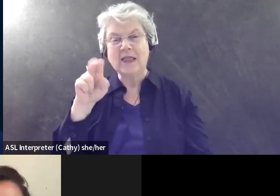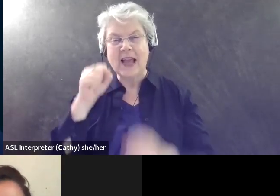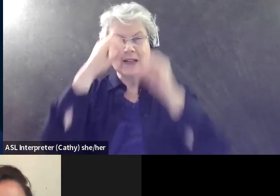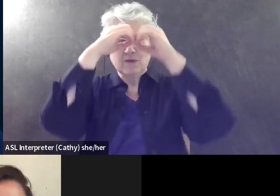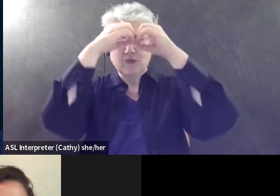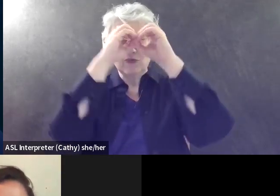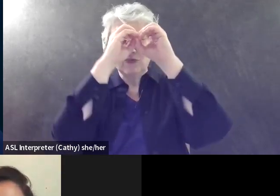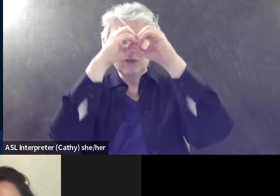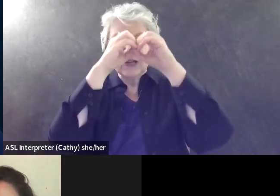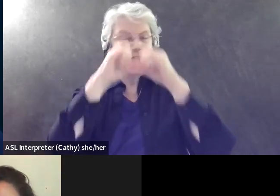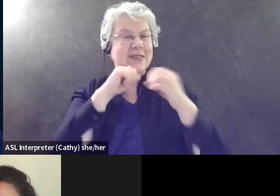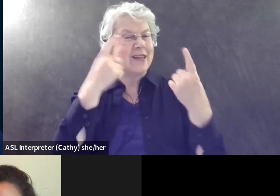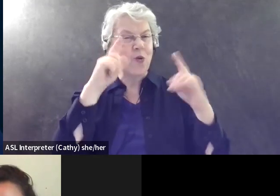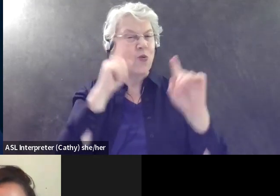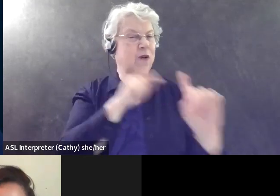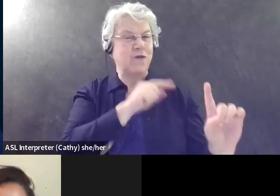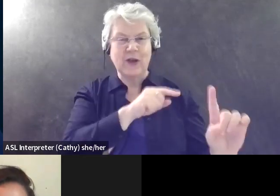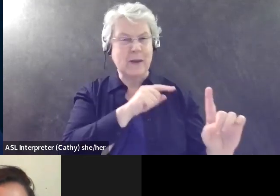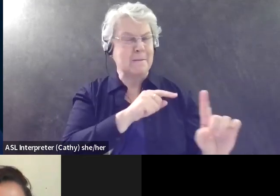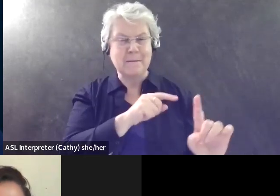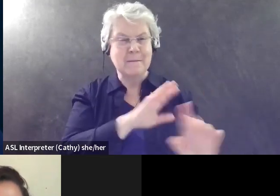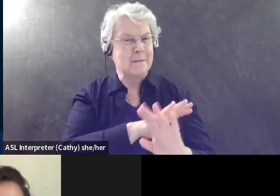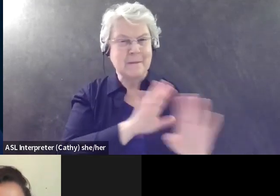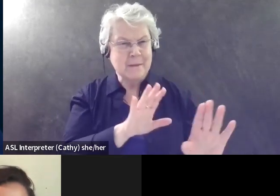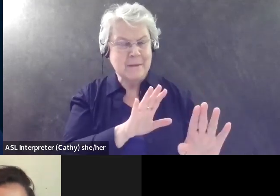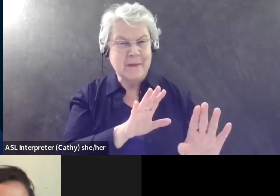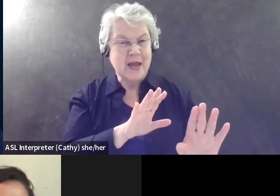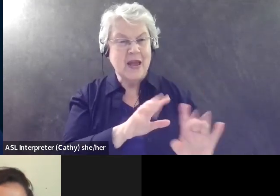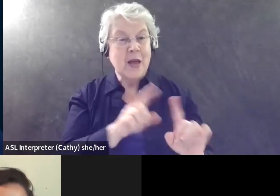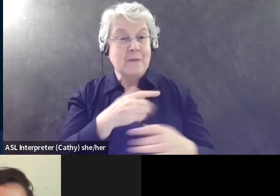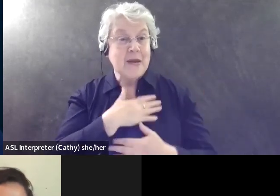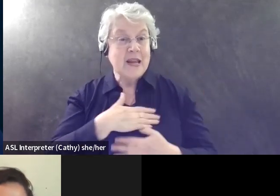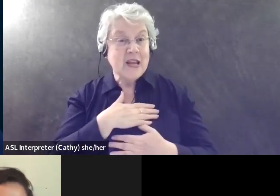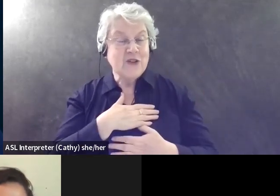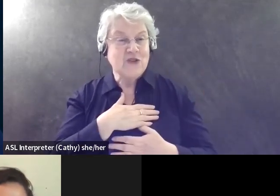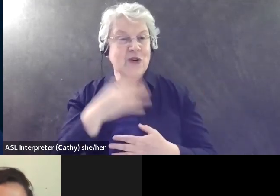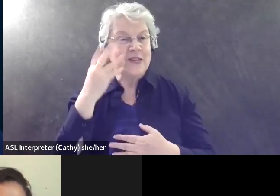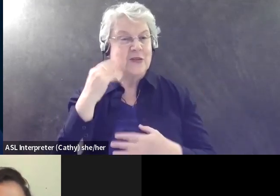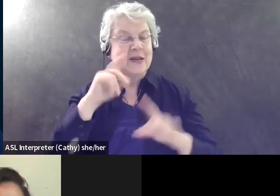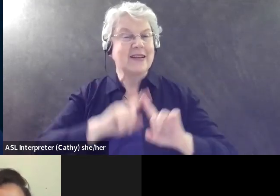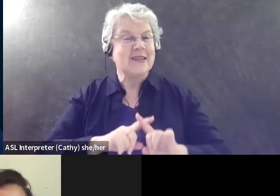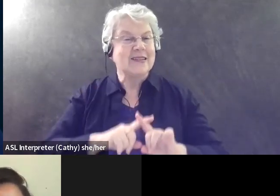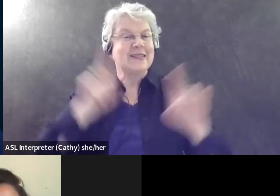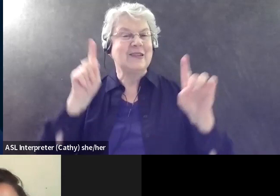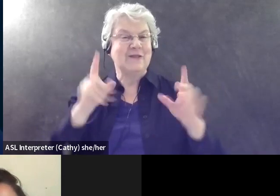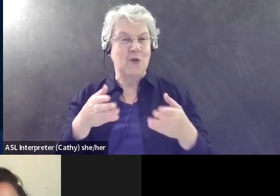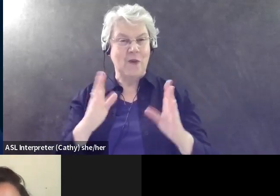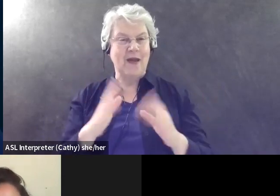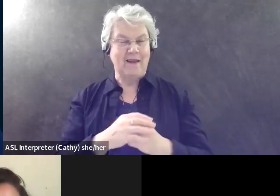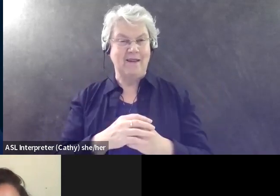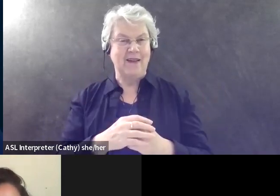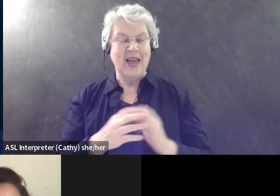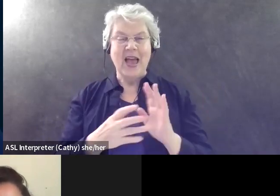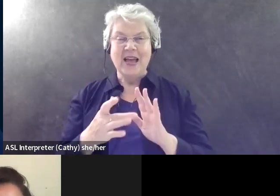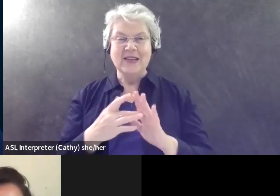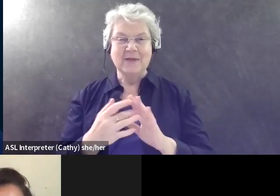It just doesn't work for him. And he enjoys that experience in a completely different manner. And sometimes I catch myself